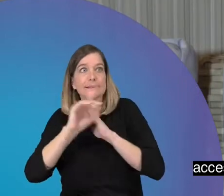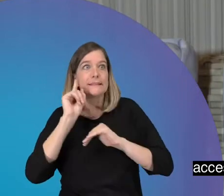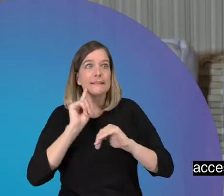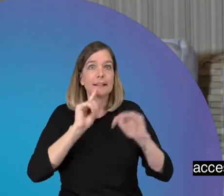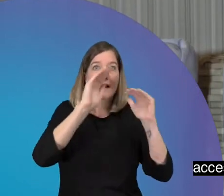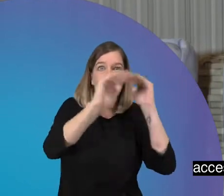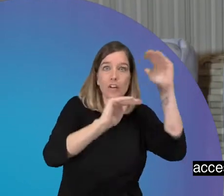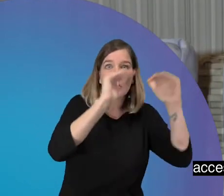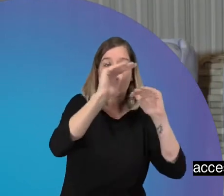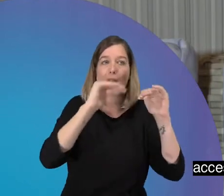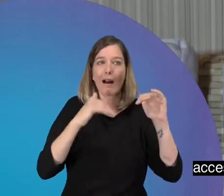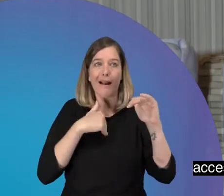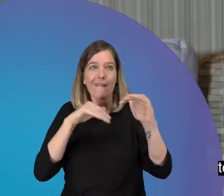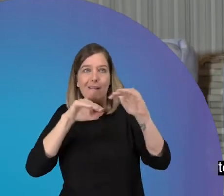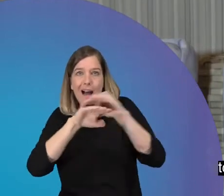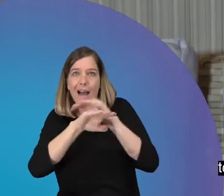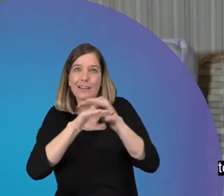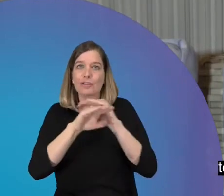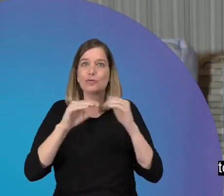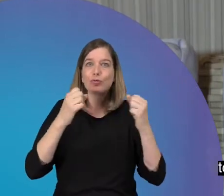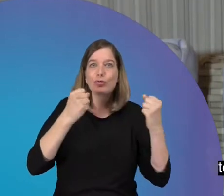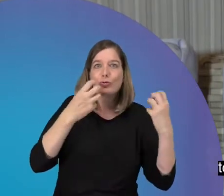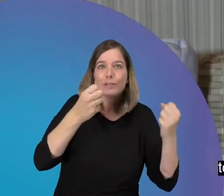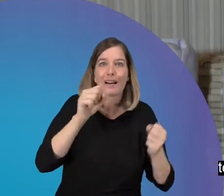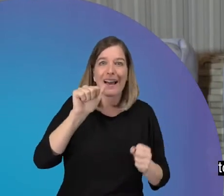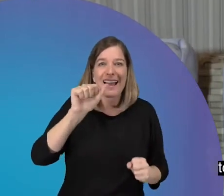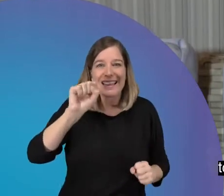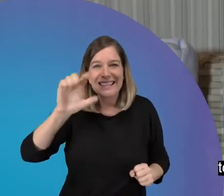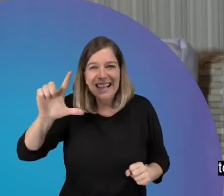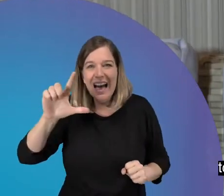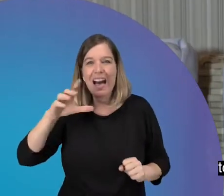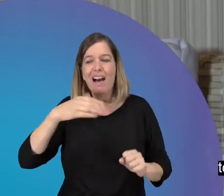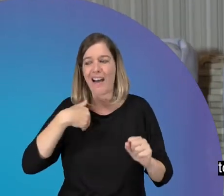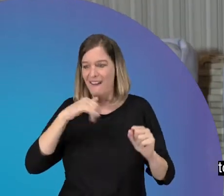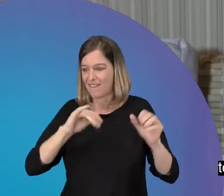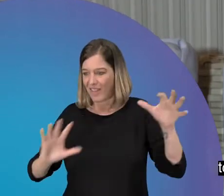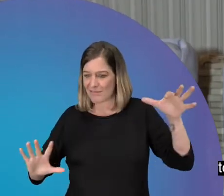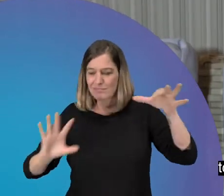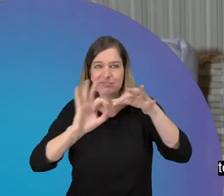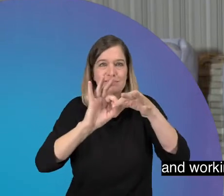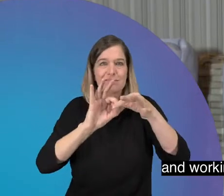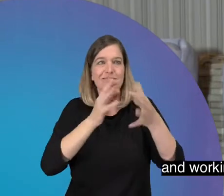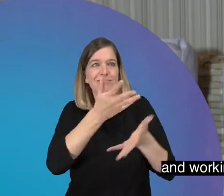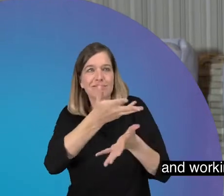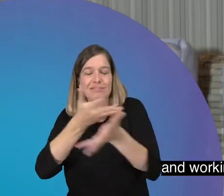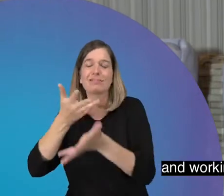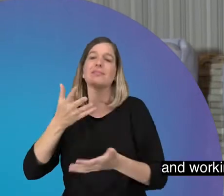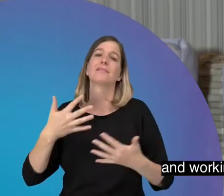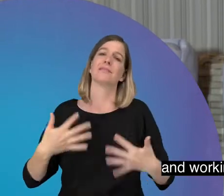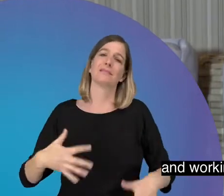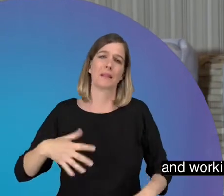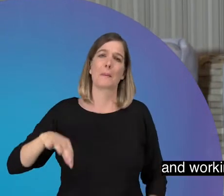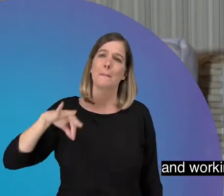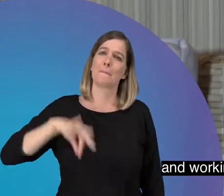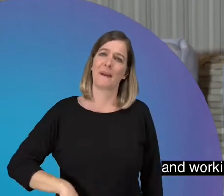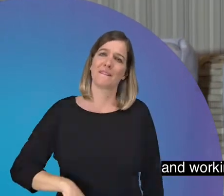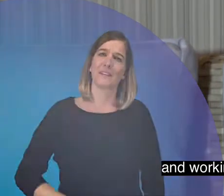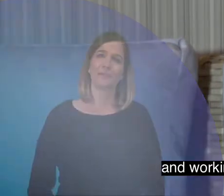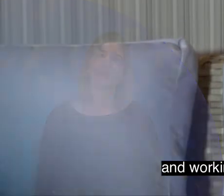for your family and your child to ASL and to communicating and working with